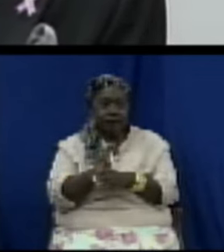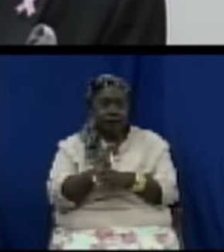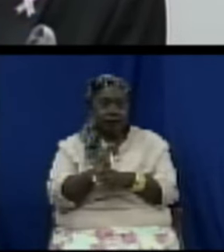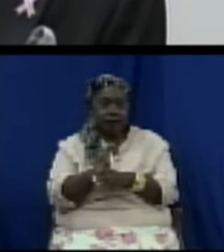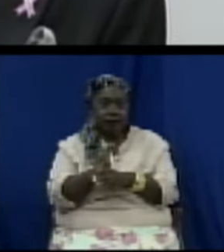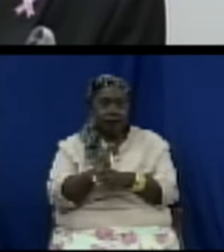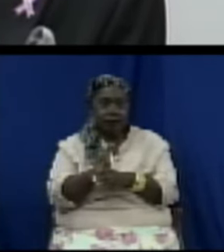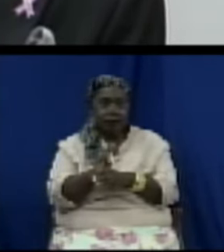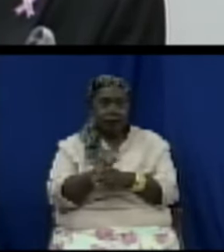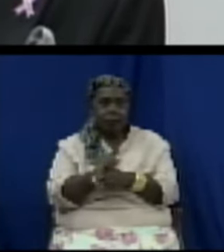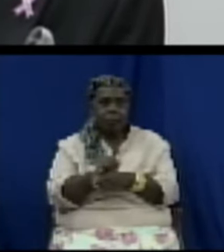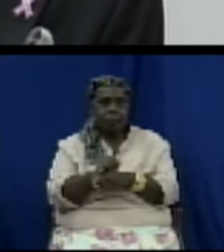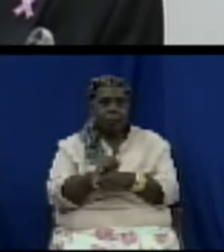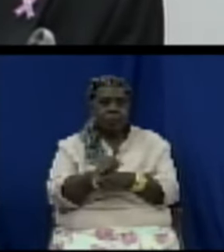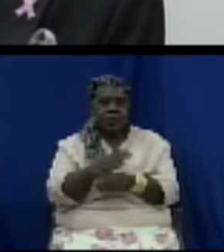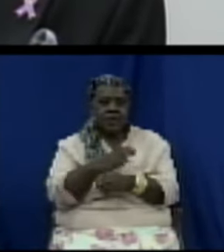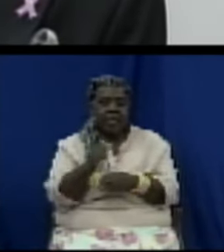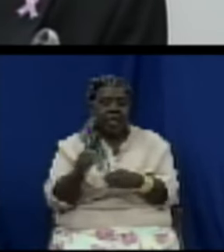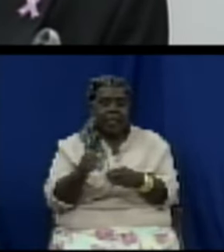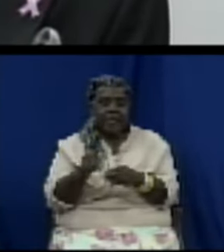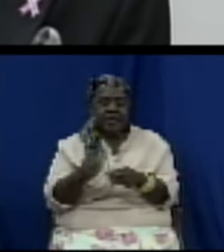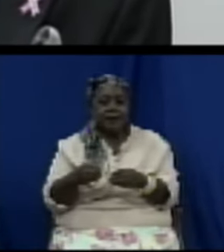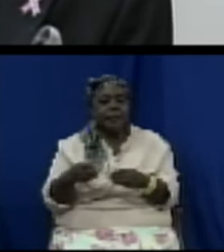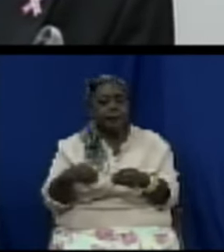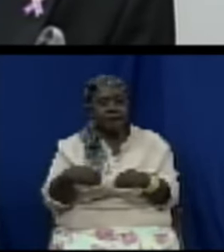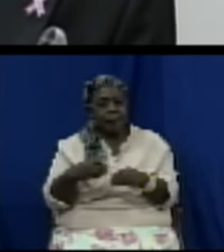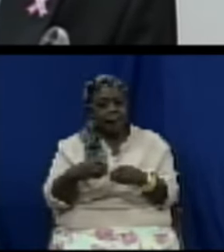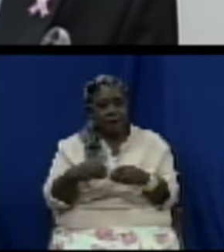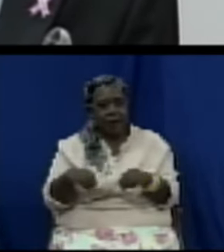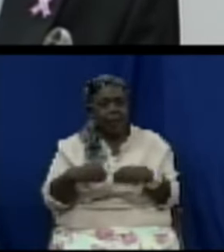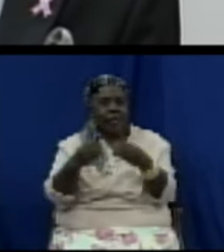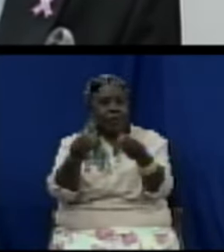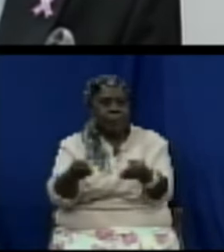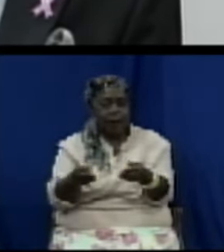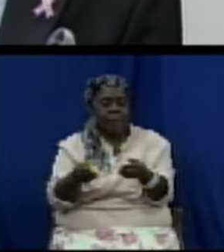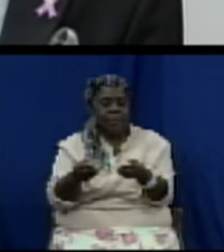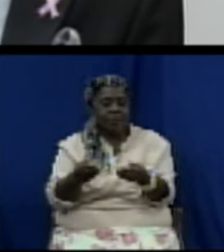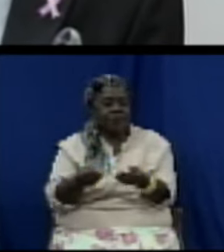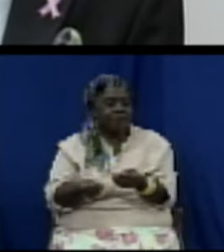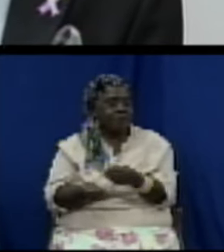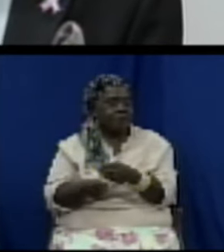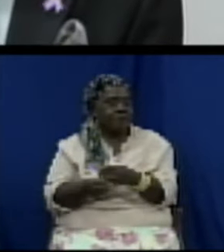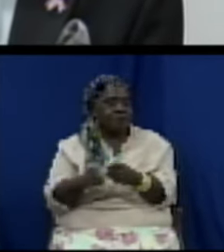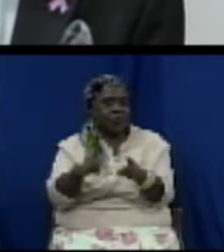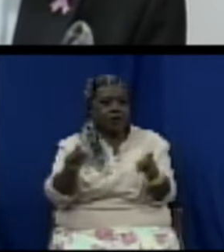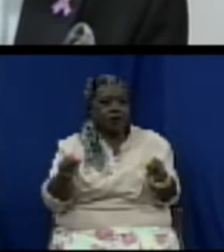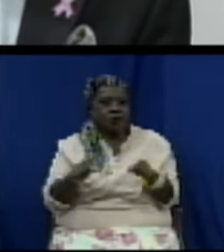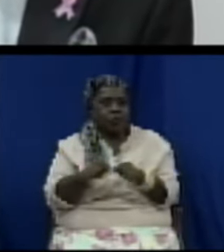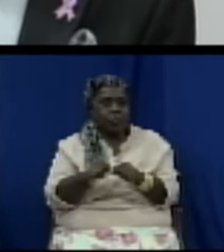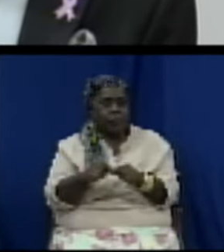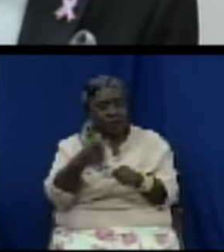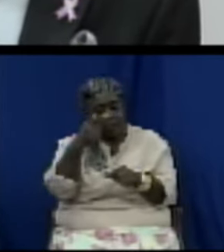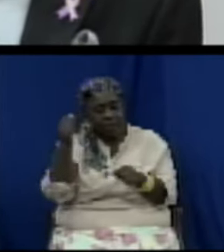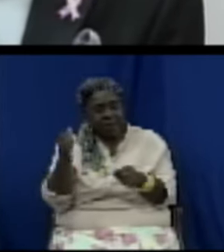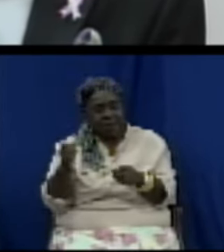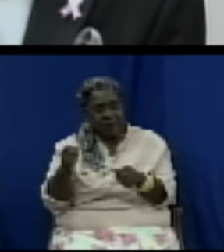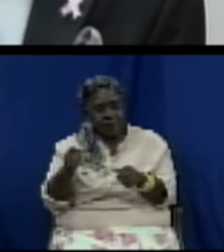Consumer Affairs because it is very strongly believed